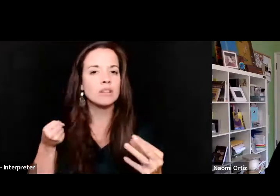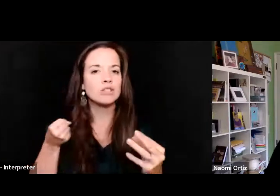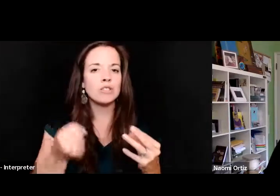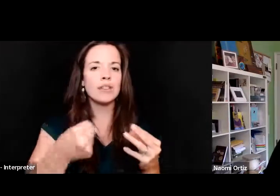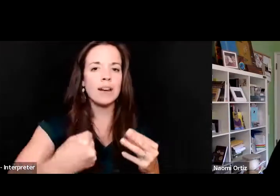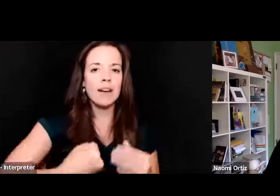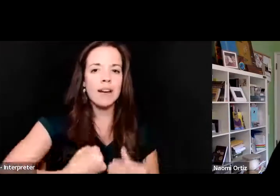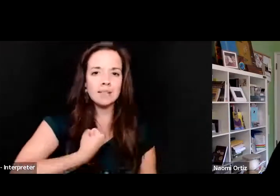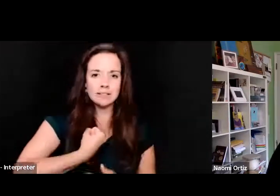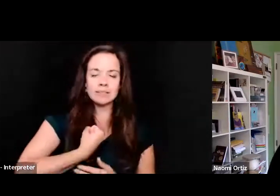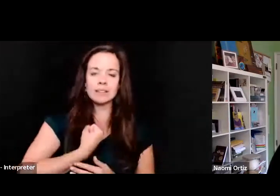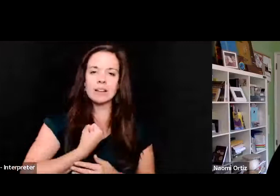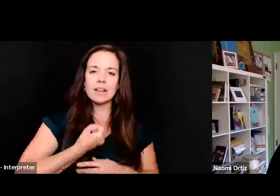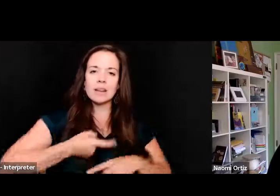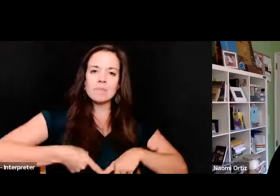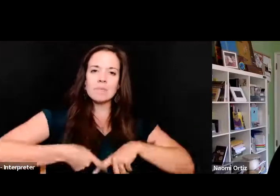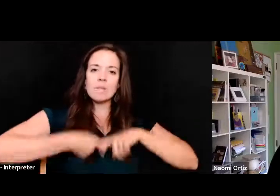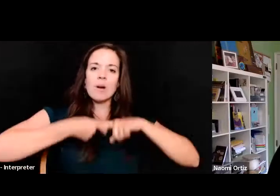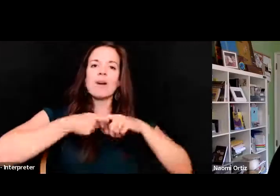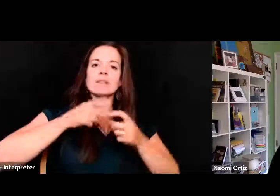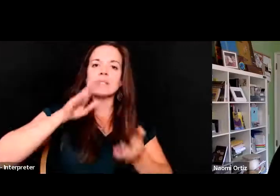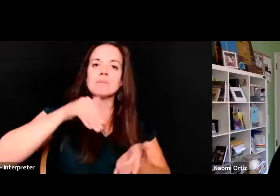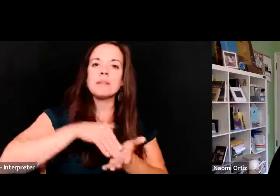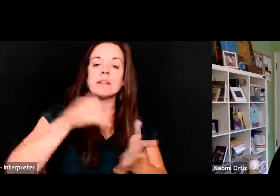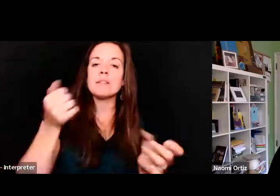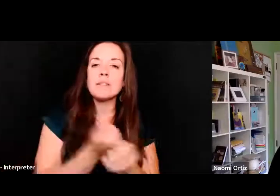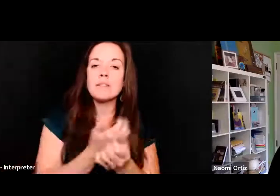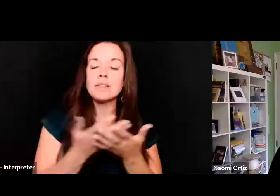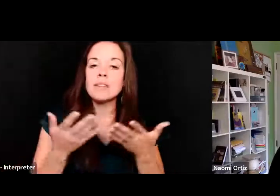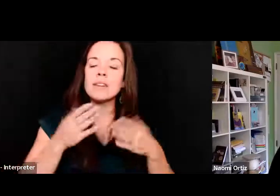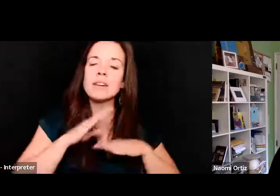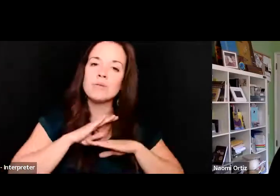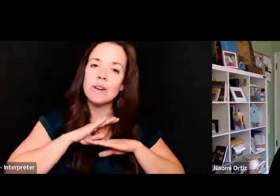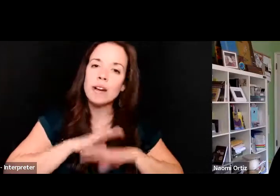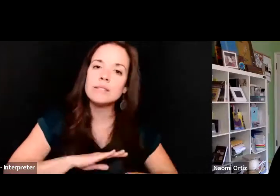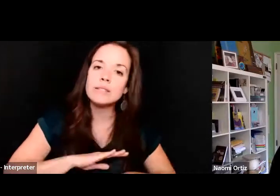Pause in the middle of everything. And rest.